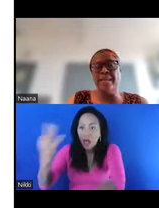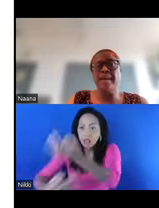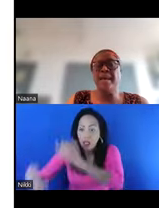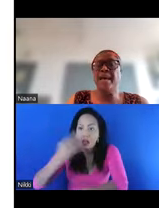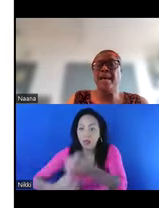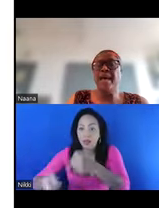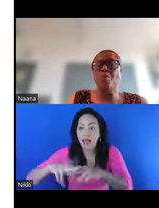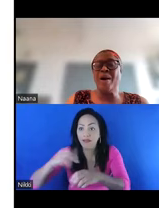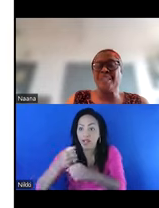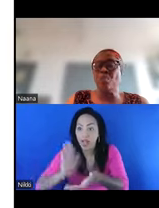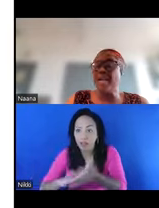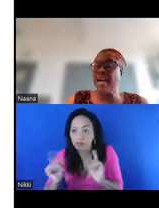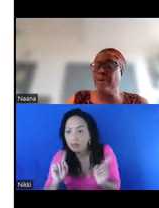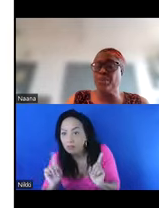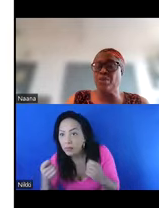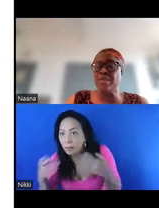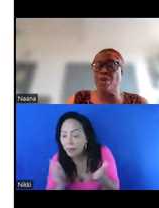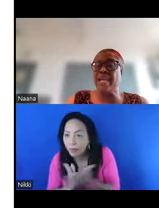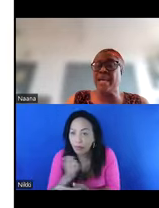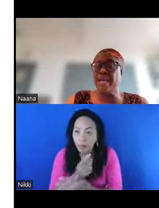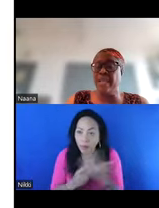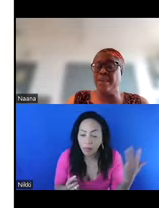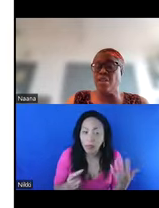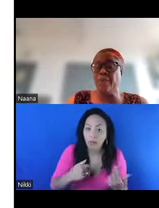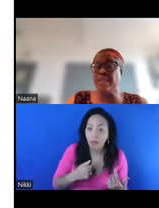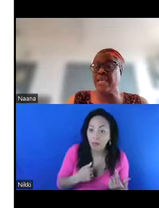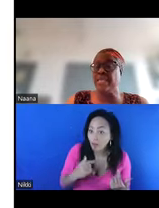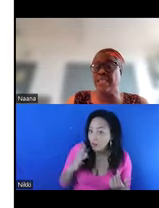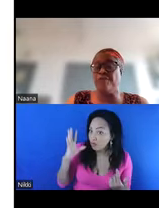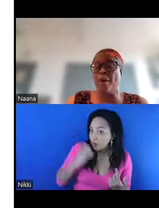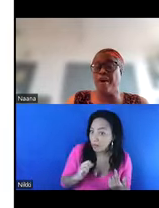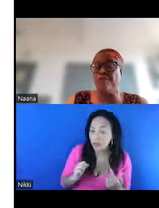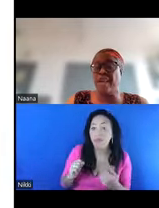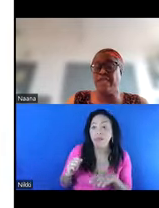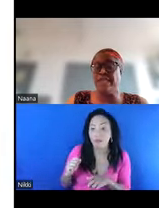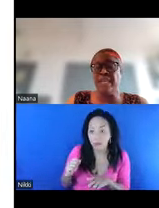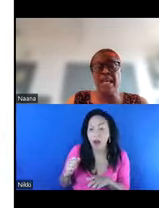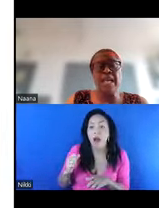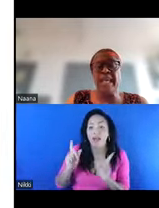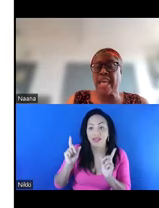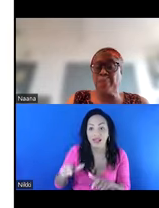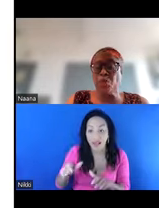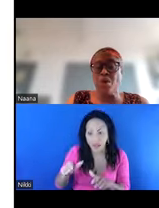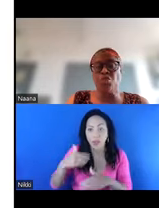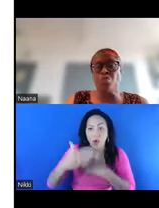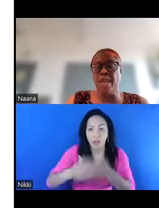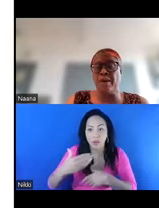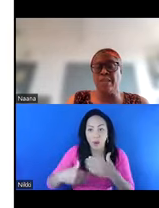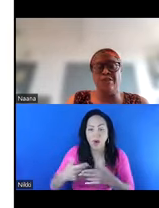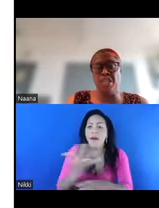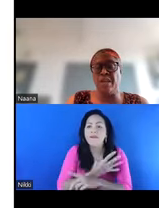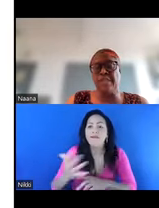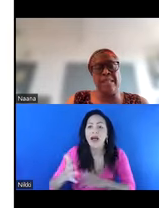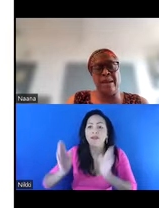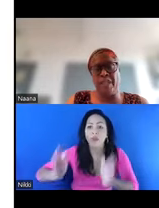Again, one said when I had my daughter, when I had her in the hospital and stayed there for about five days, they kept talking to me